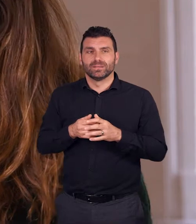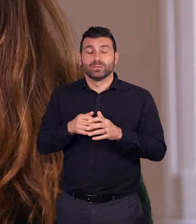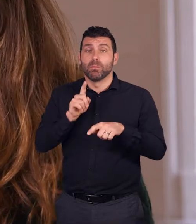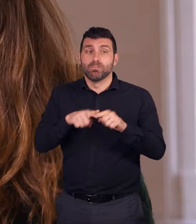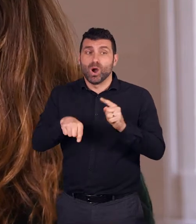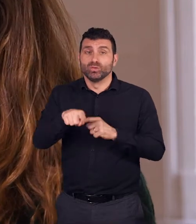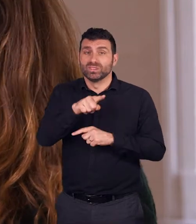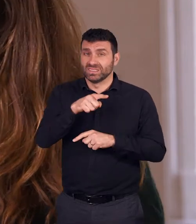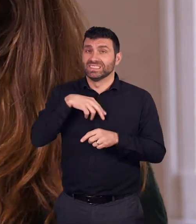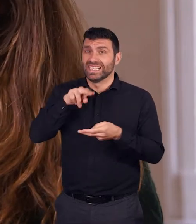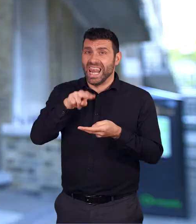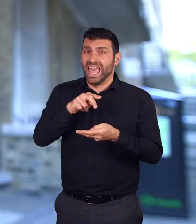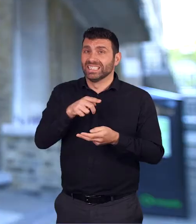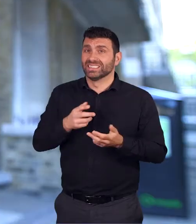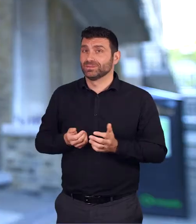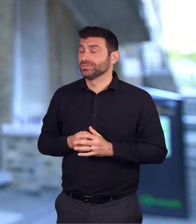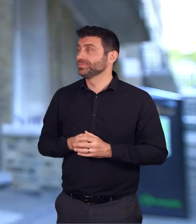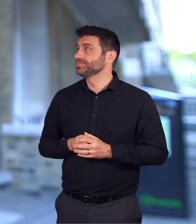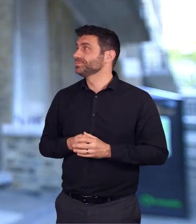than you have a student